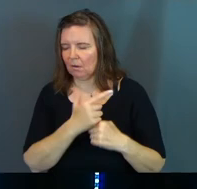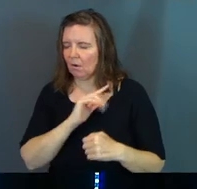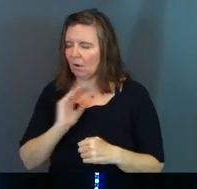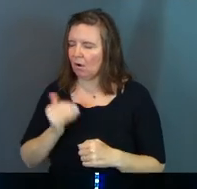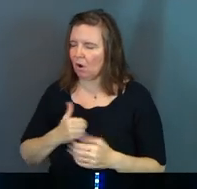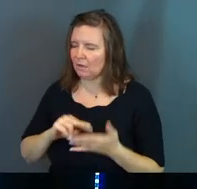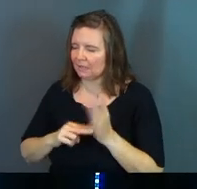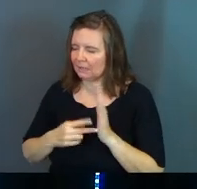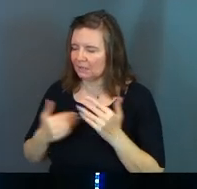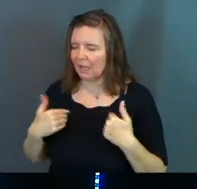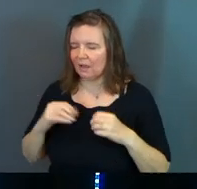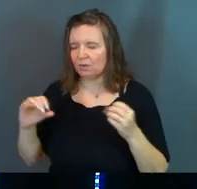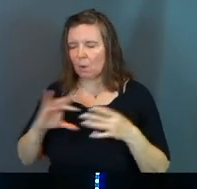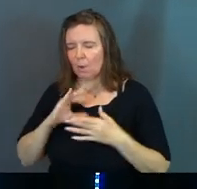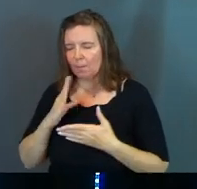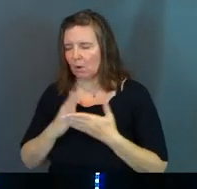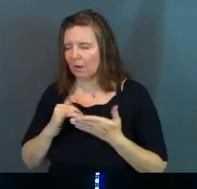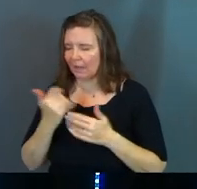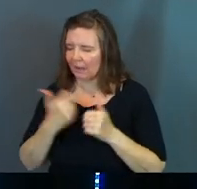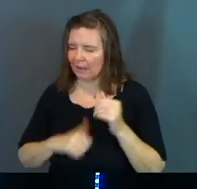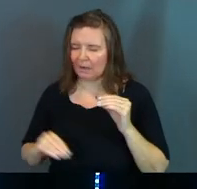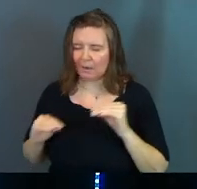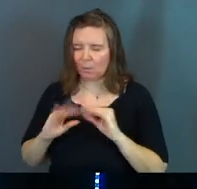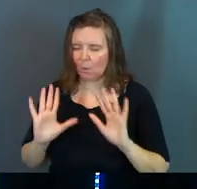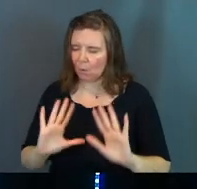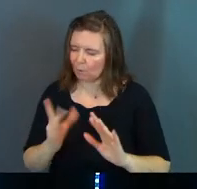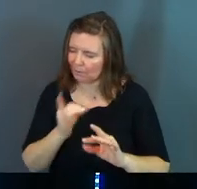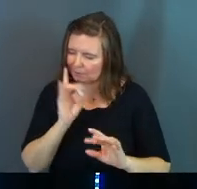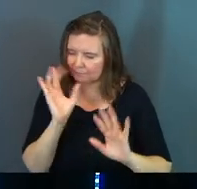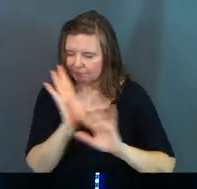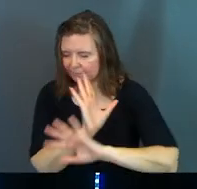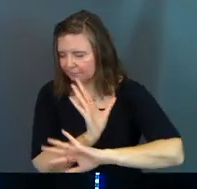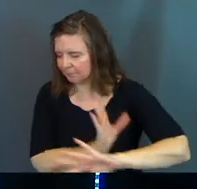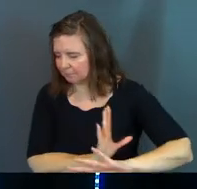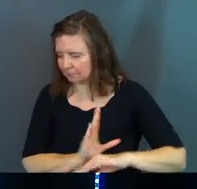Our intention is to have no part in that anymore, Lord. We hate it.